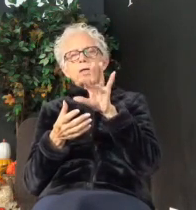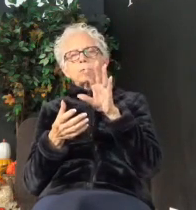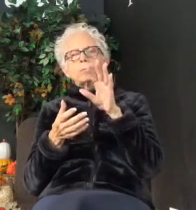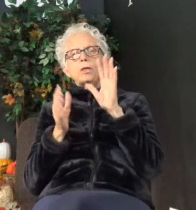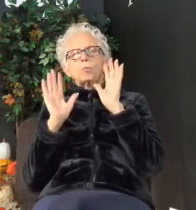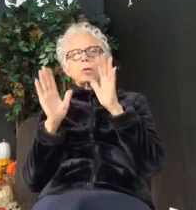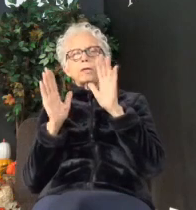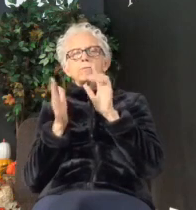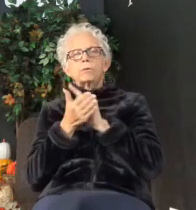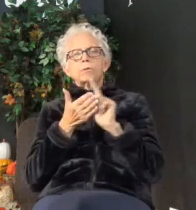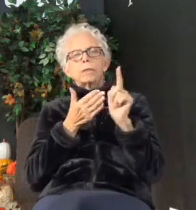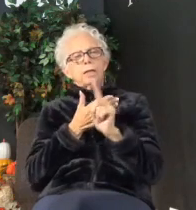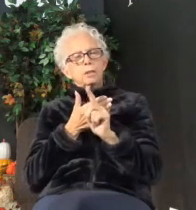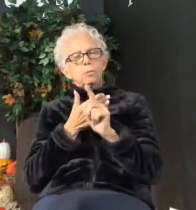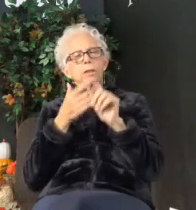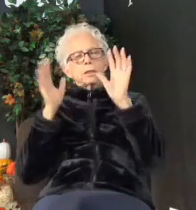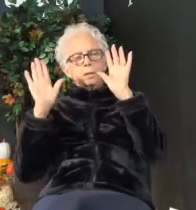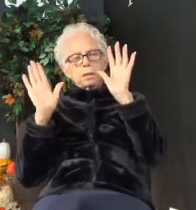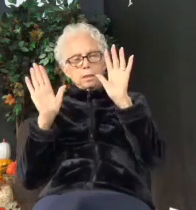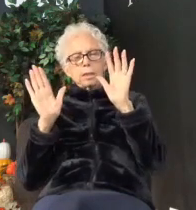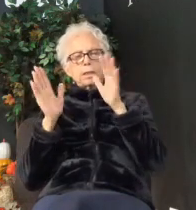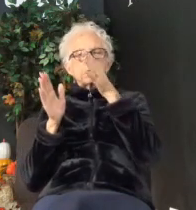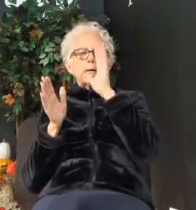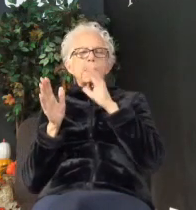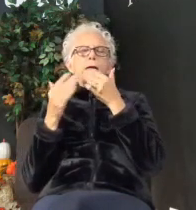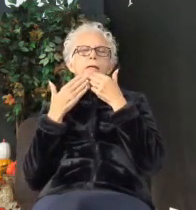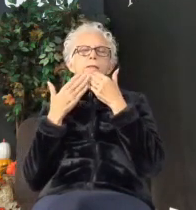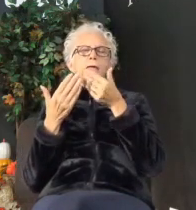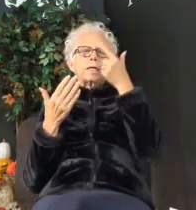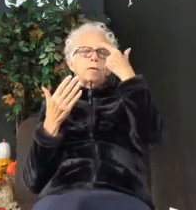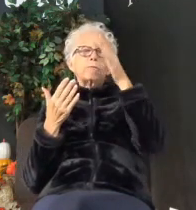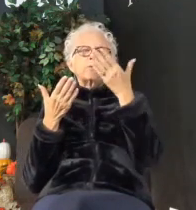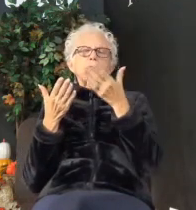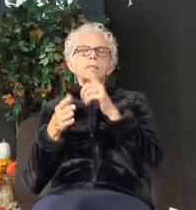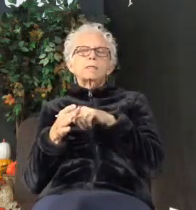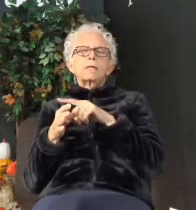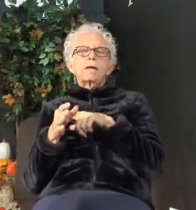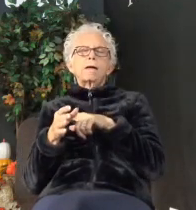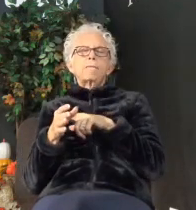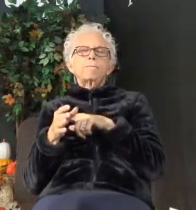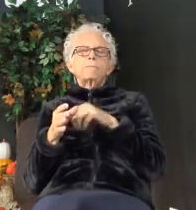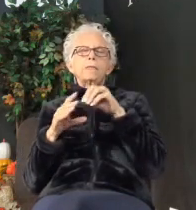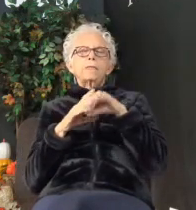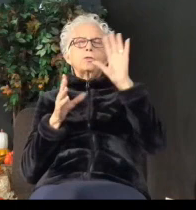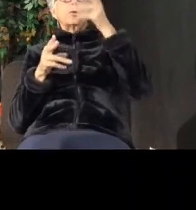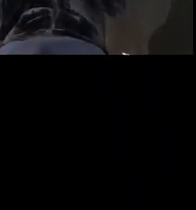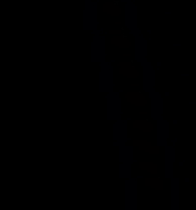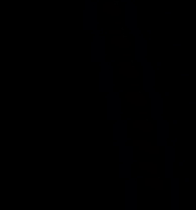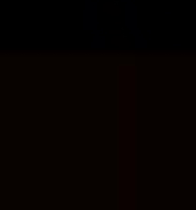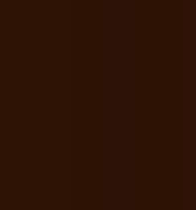Sunday. God, I just thank you for this time. In your name. Amen.